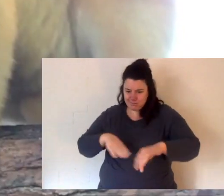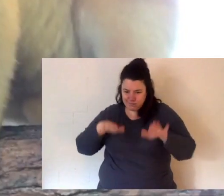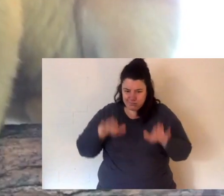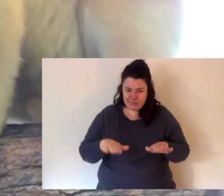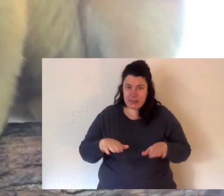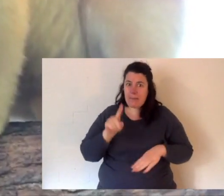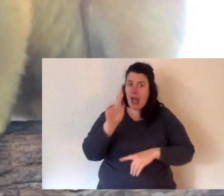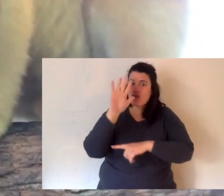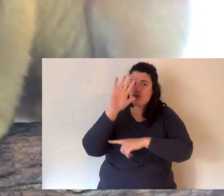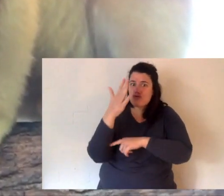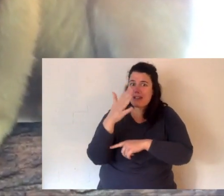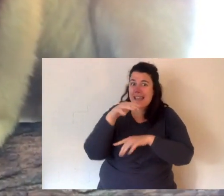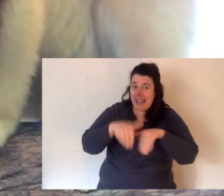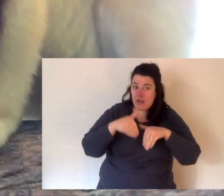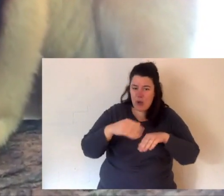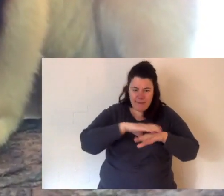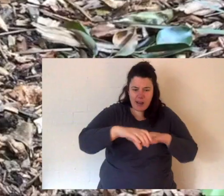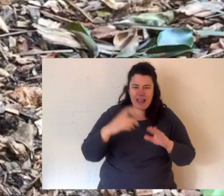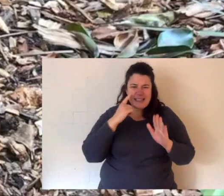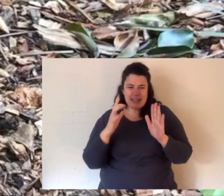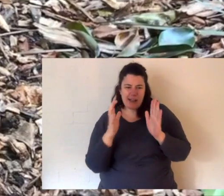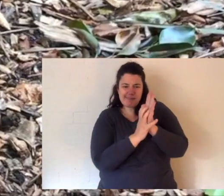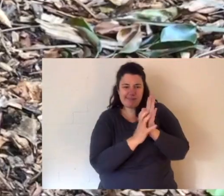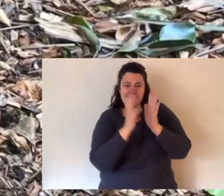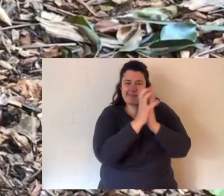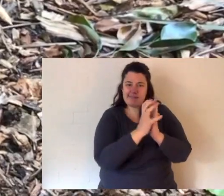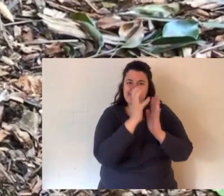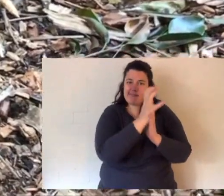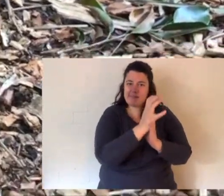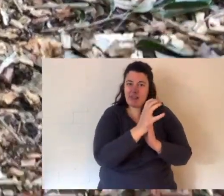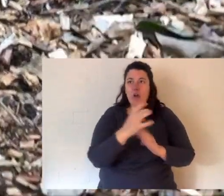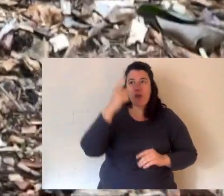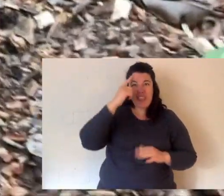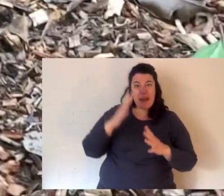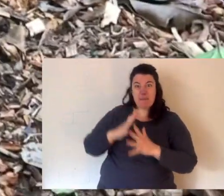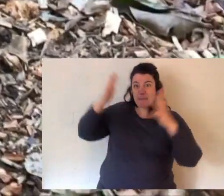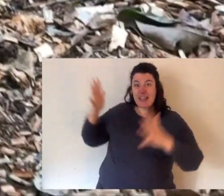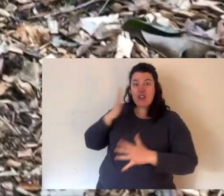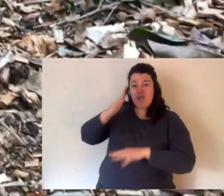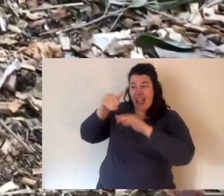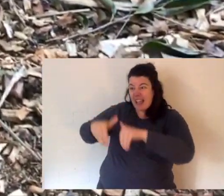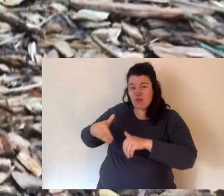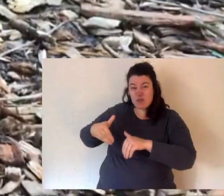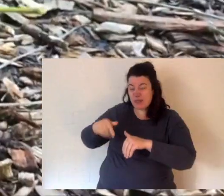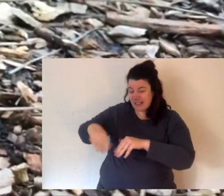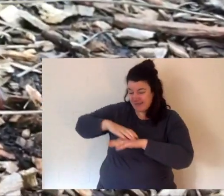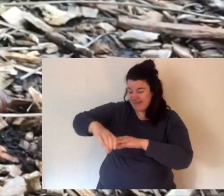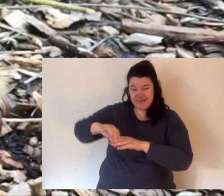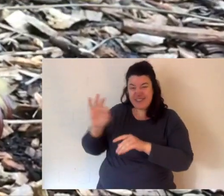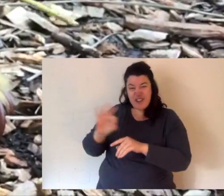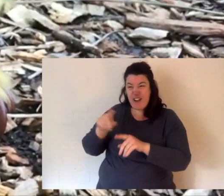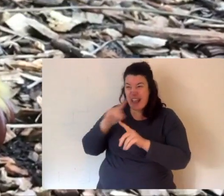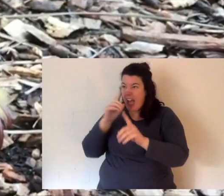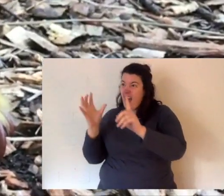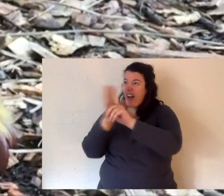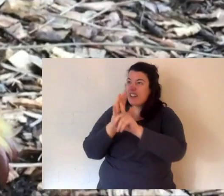the pads are really thick and grippy much thicker than let's say a bigger gray kangaroo because the tree kangaroos pads need to grip onto